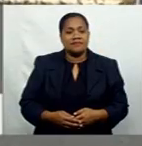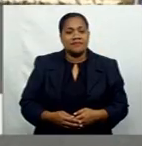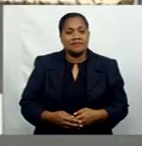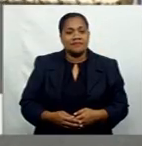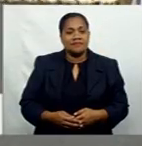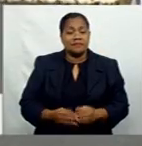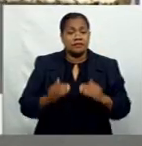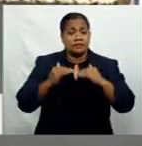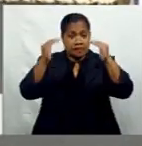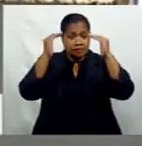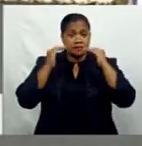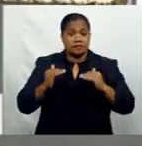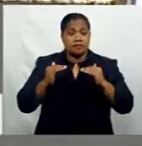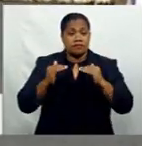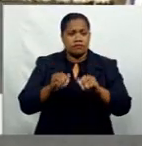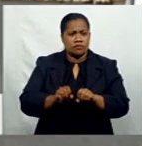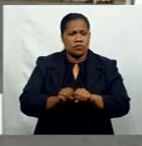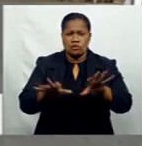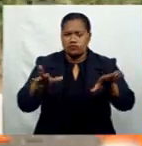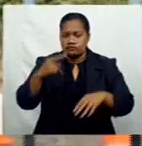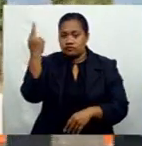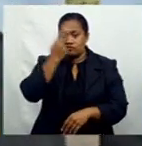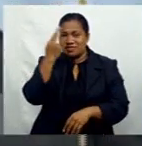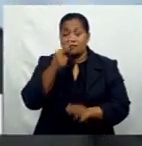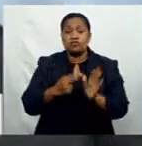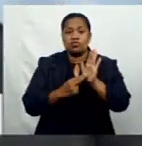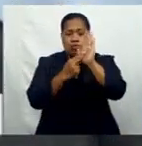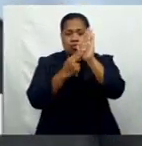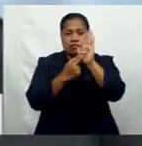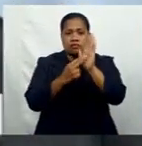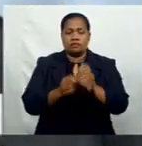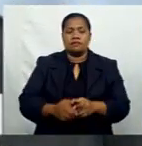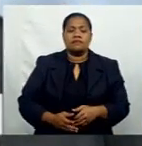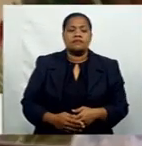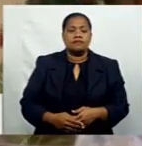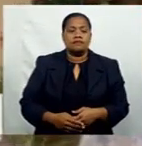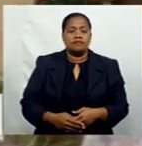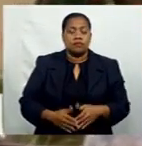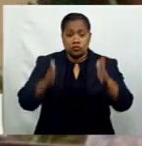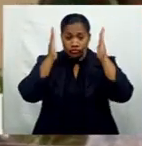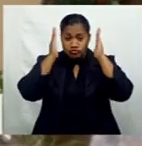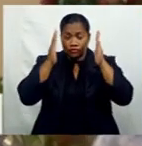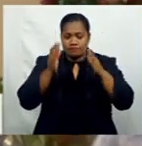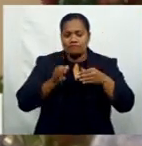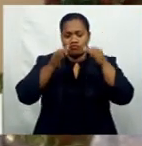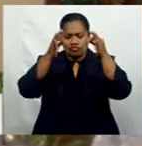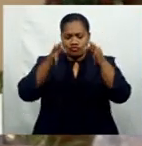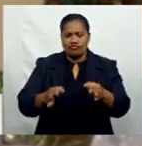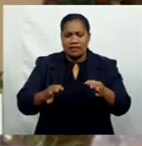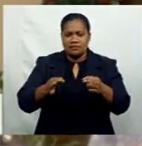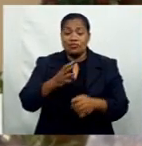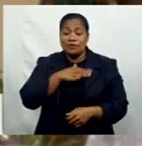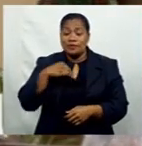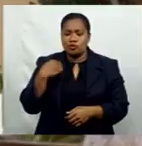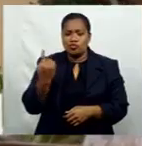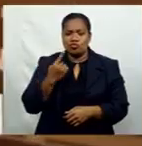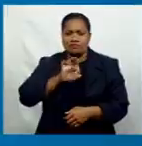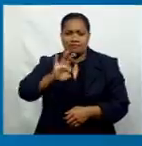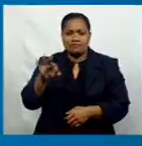Up ahead, outbreak two risky for Northern Division. And Chet's to decide on unvaccinated ministers.